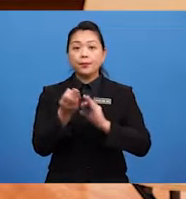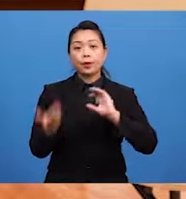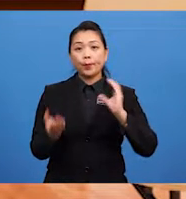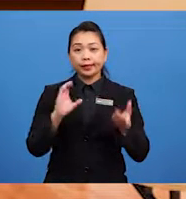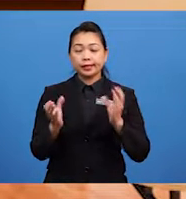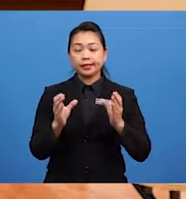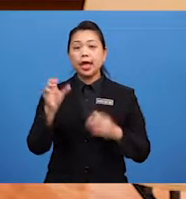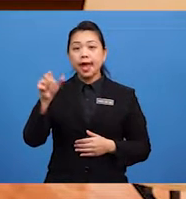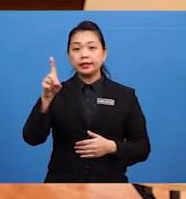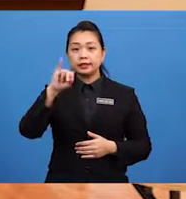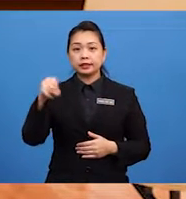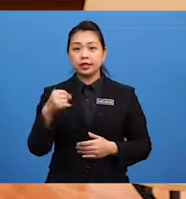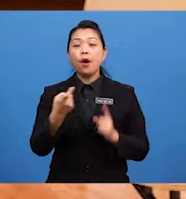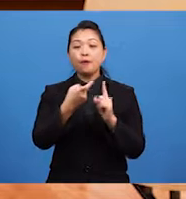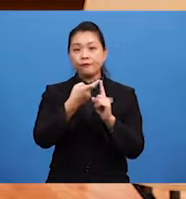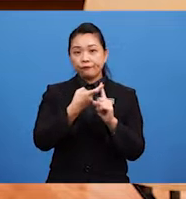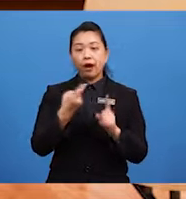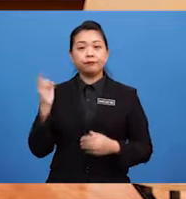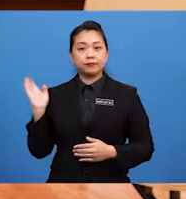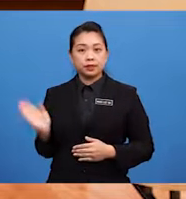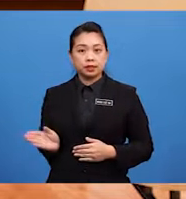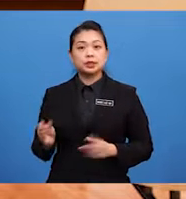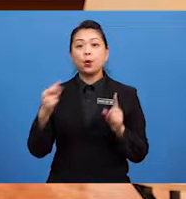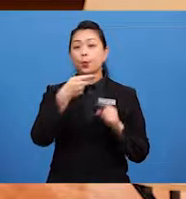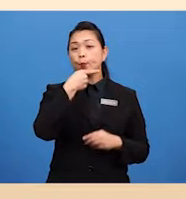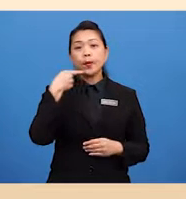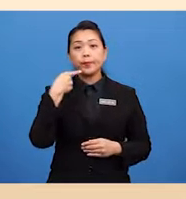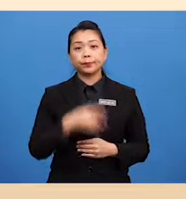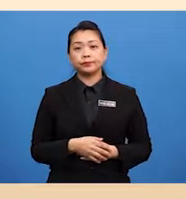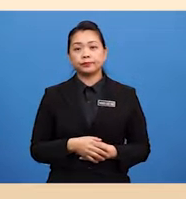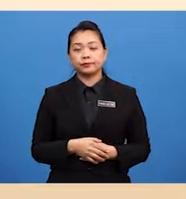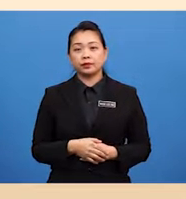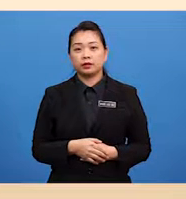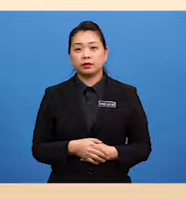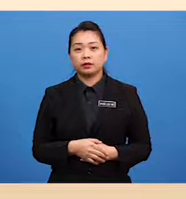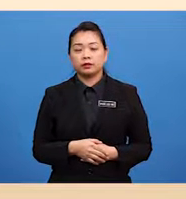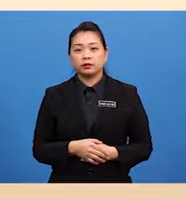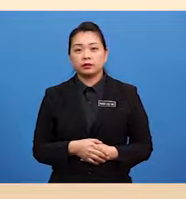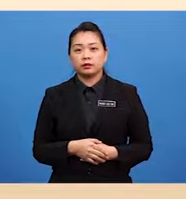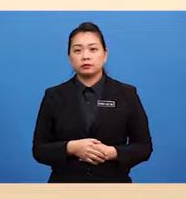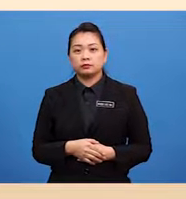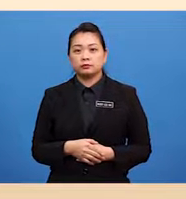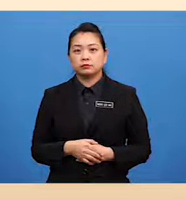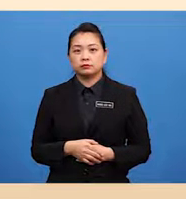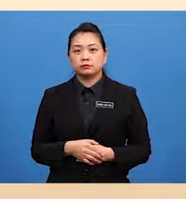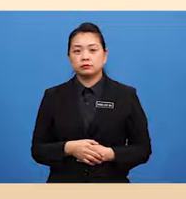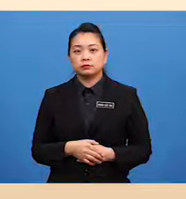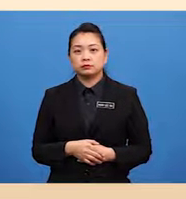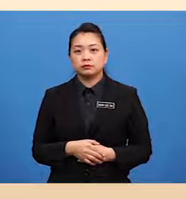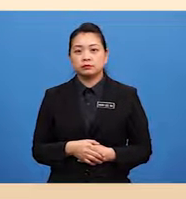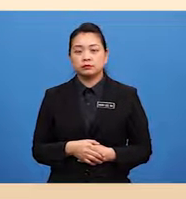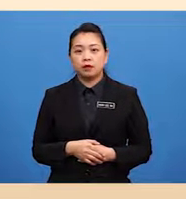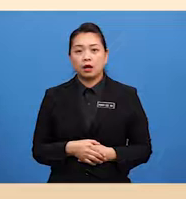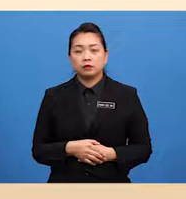From these words? Word number one Modern